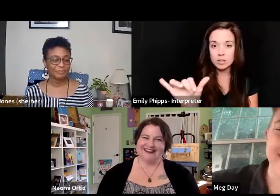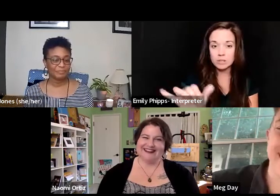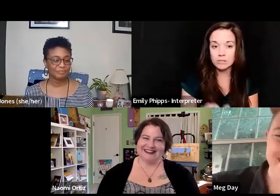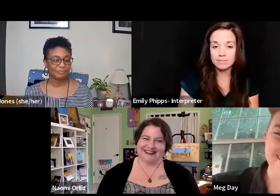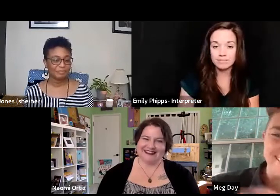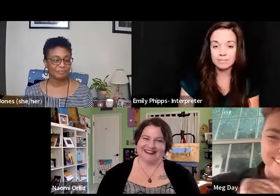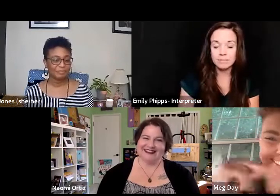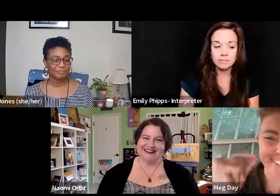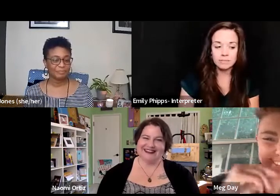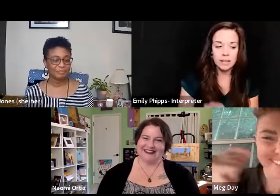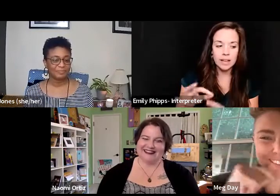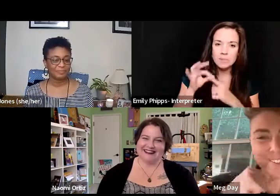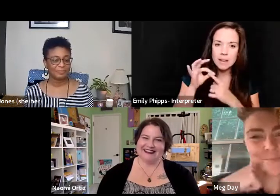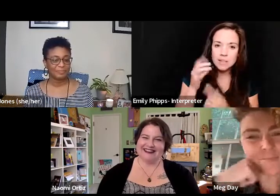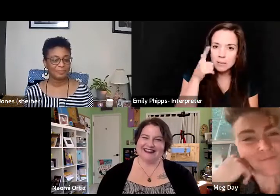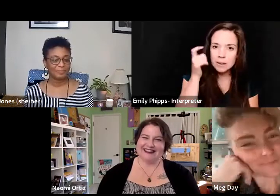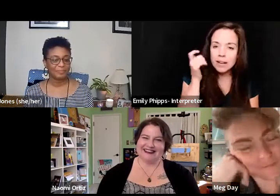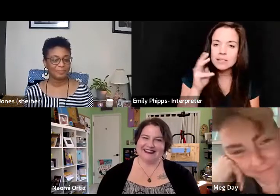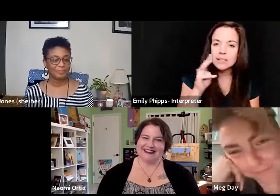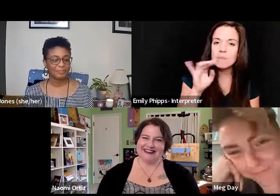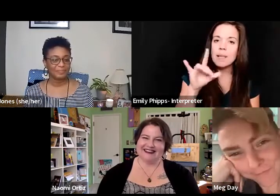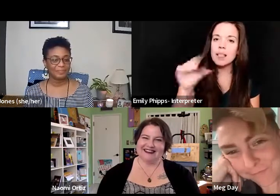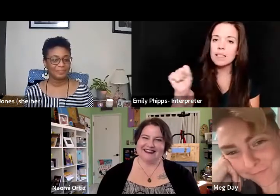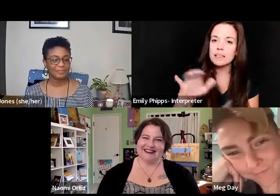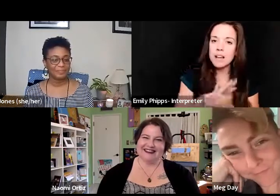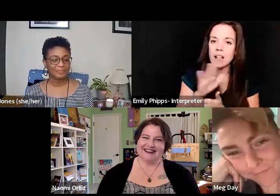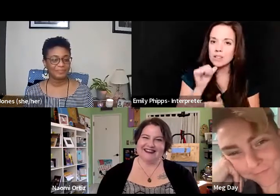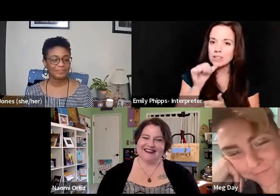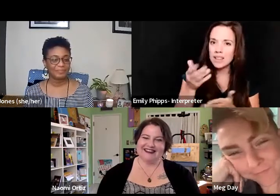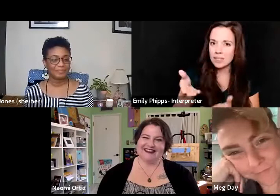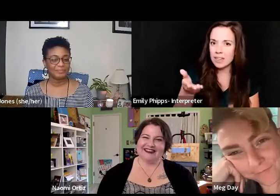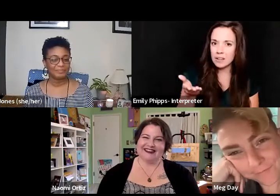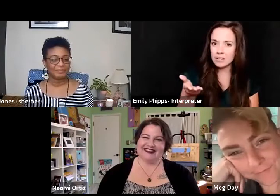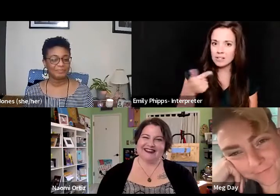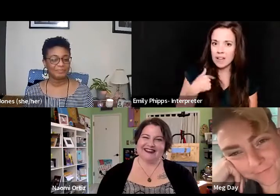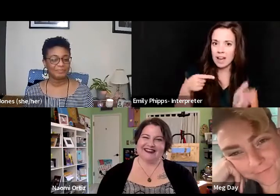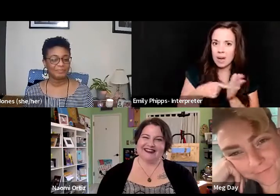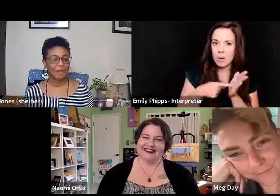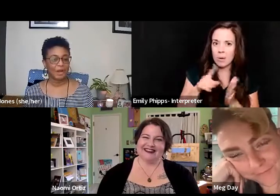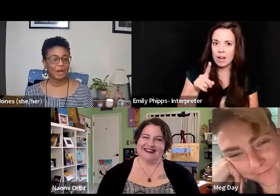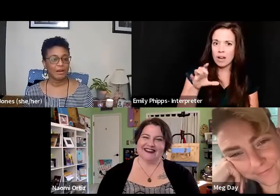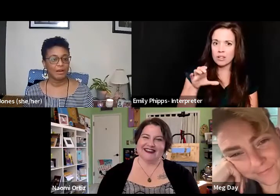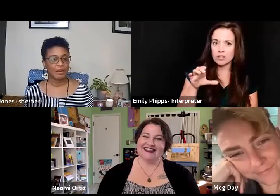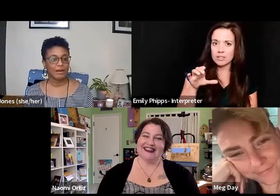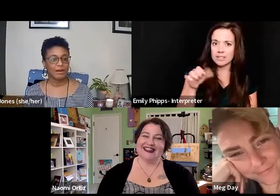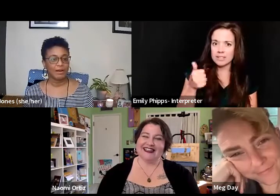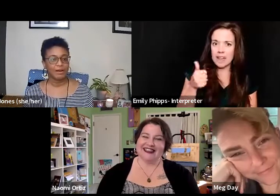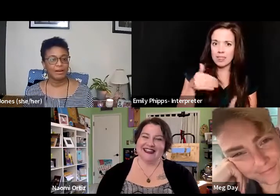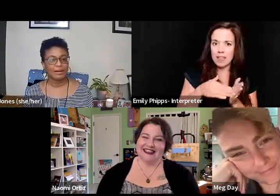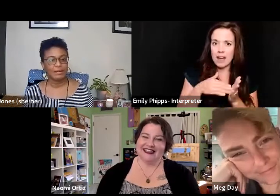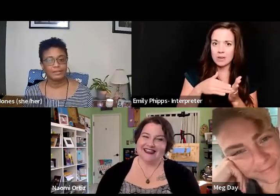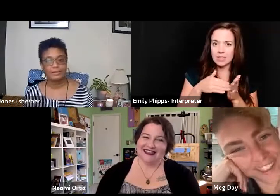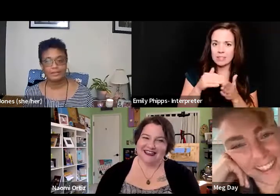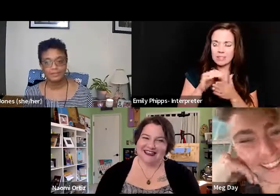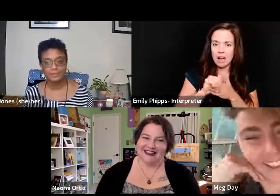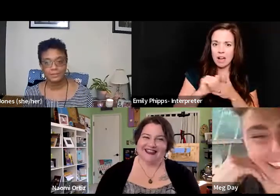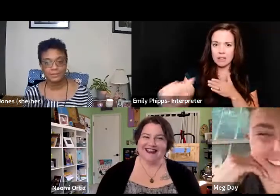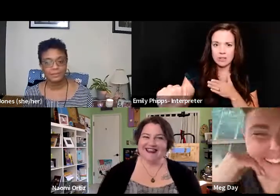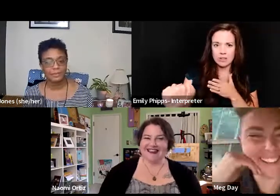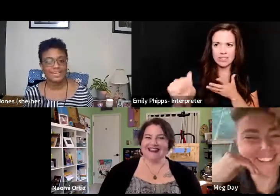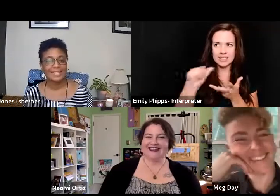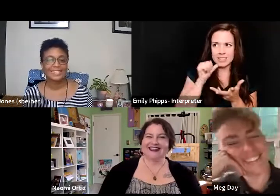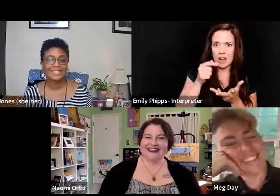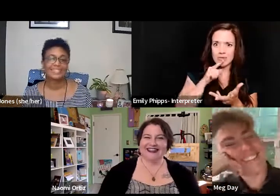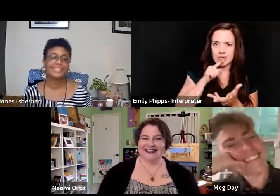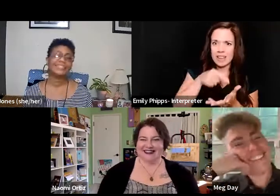Especially because Mills College doesn't exist anymore. So I'm like, I owe $110,000 to an institution that's not real. And I'm just